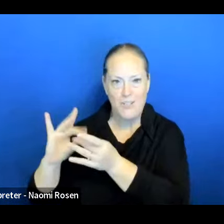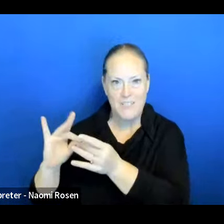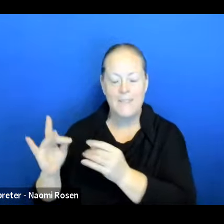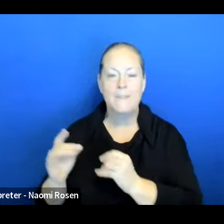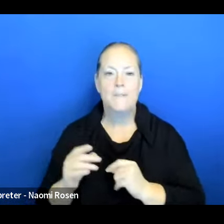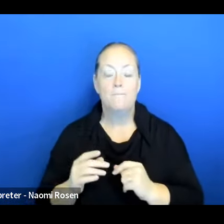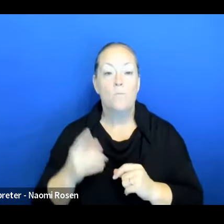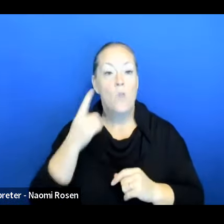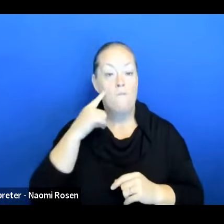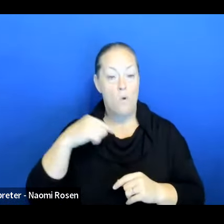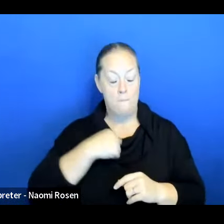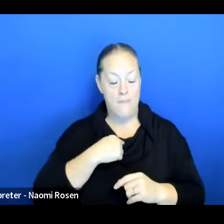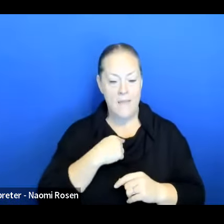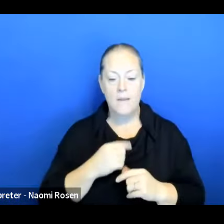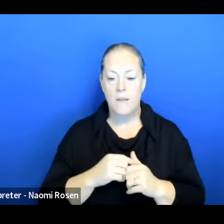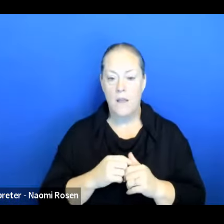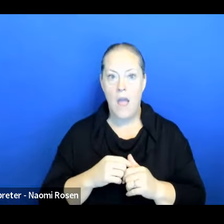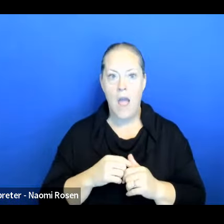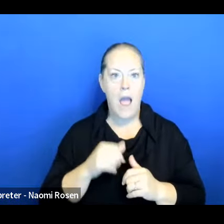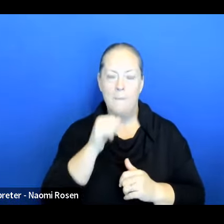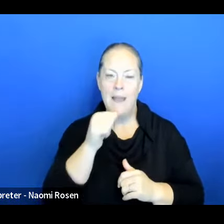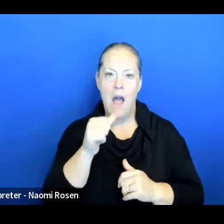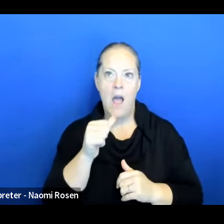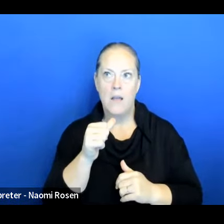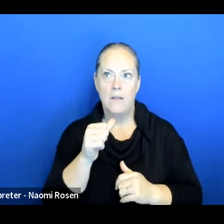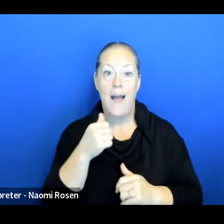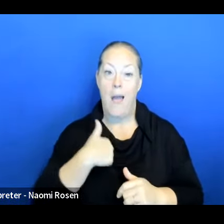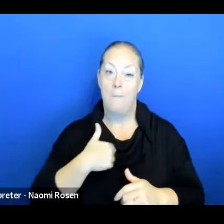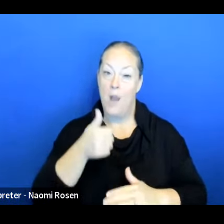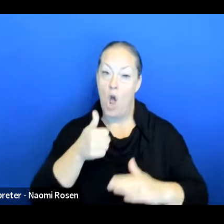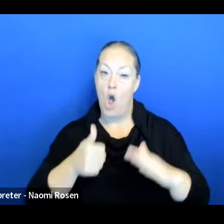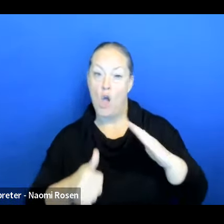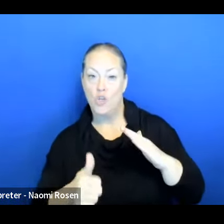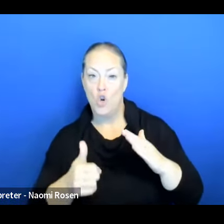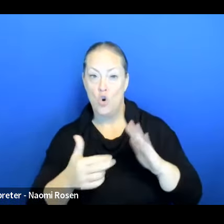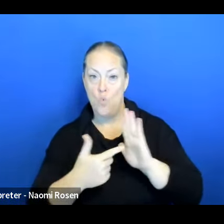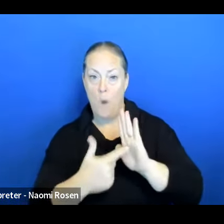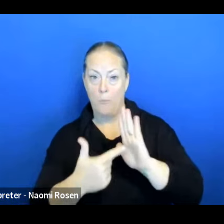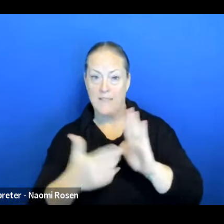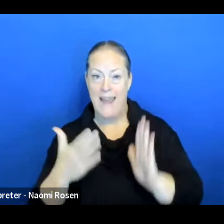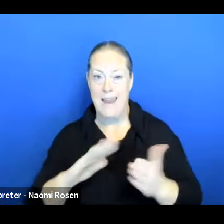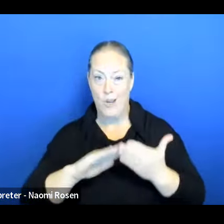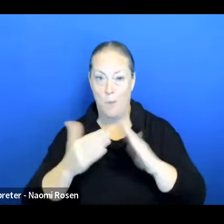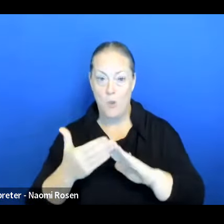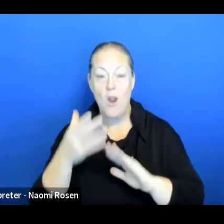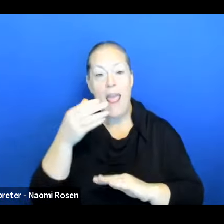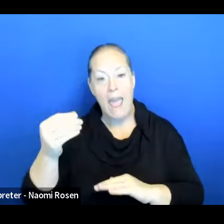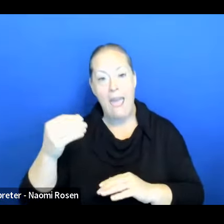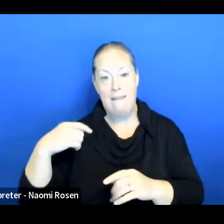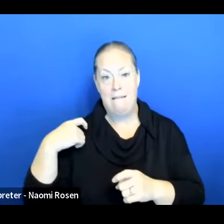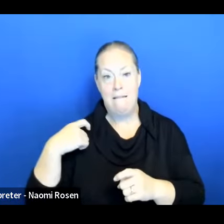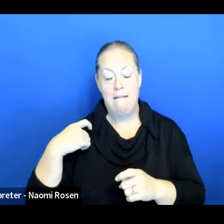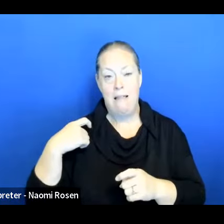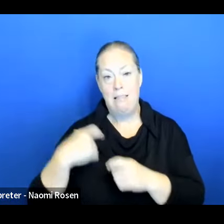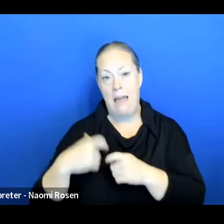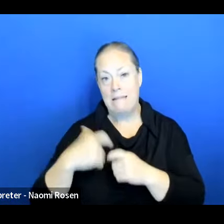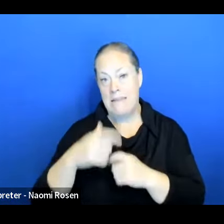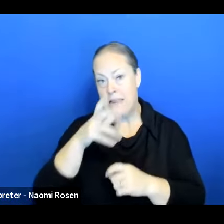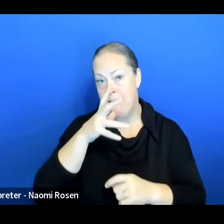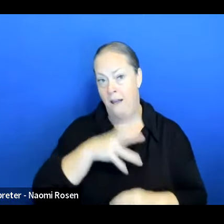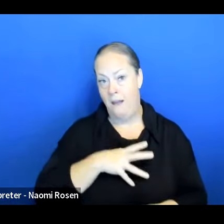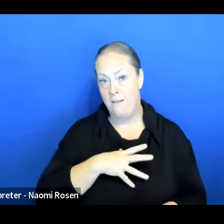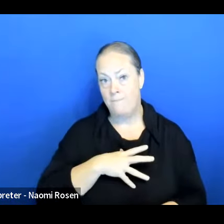So for me being an underrepresented community woman and Latina, it's very important for me to encourage